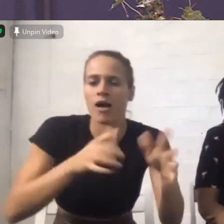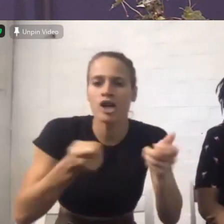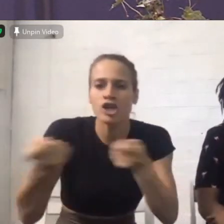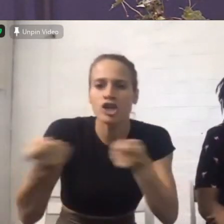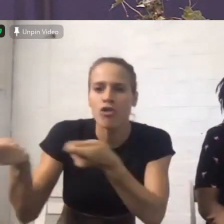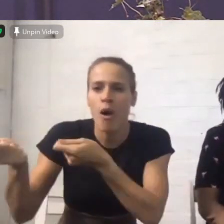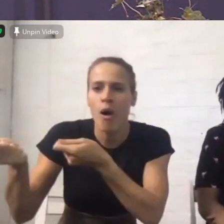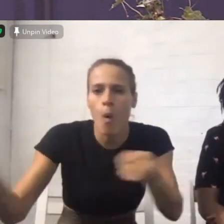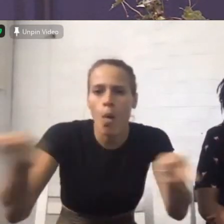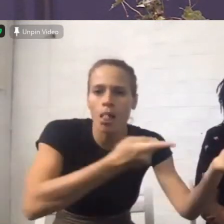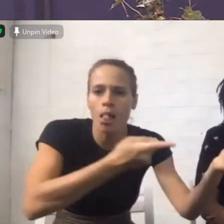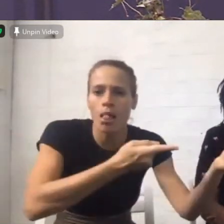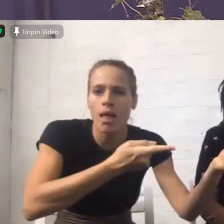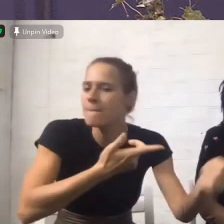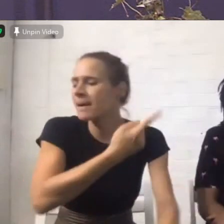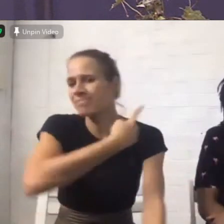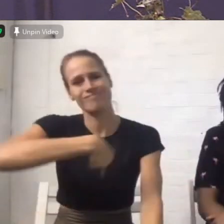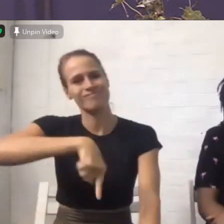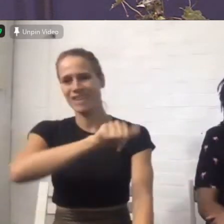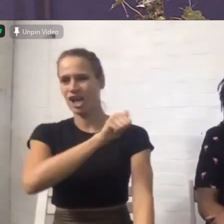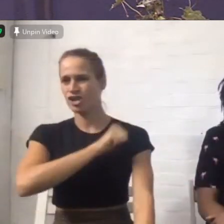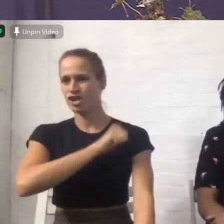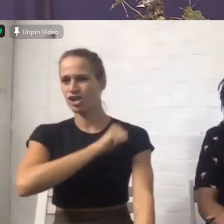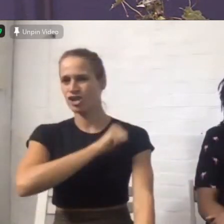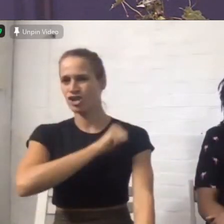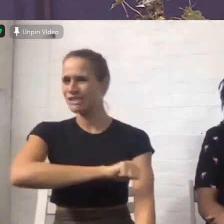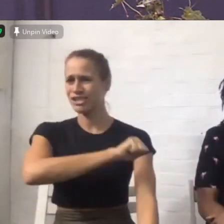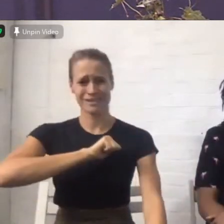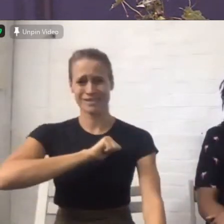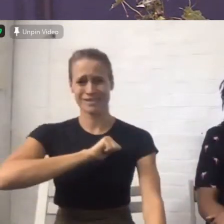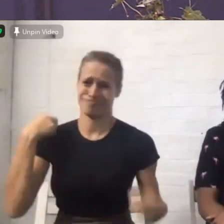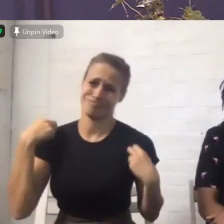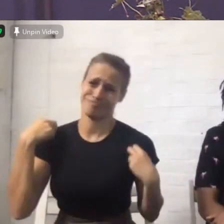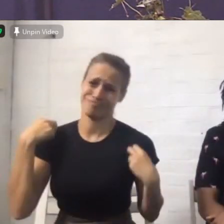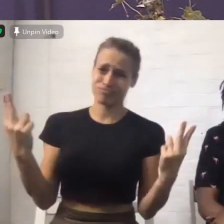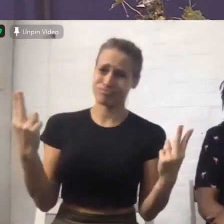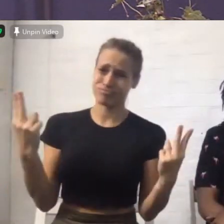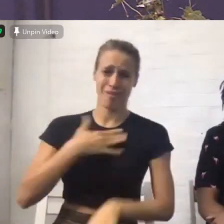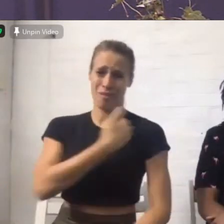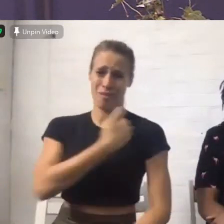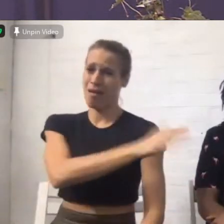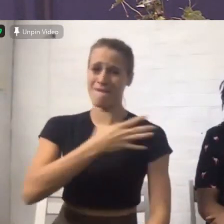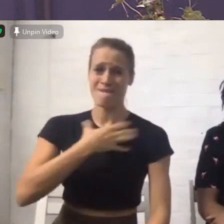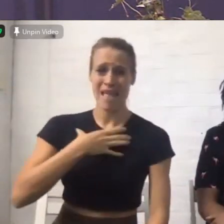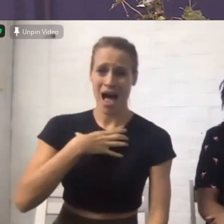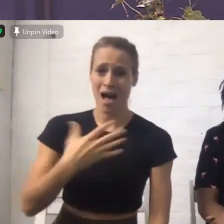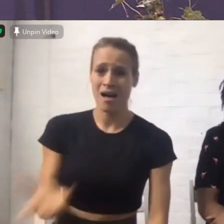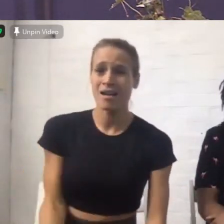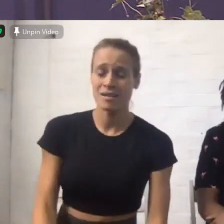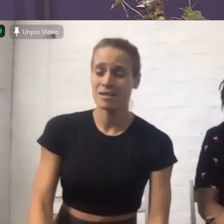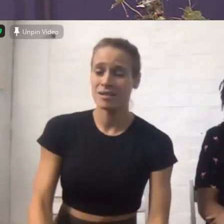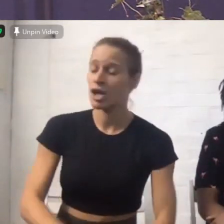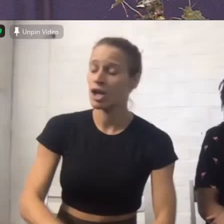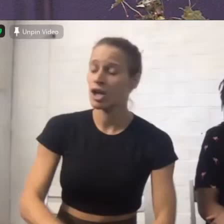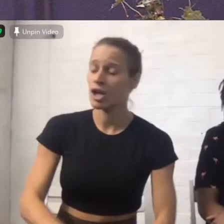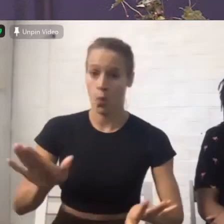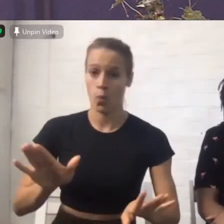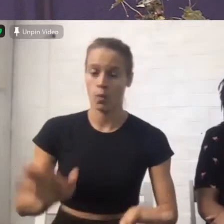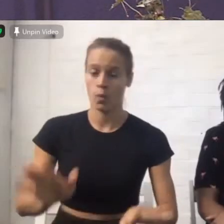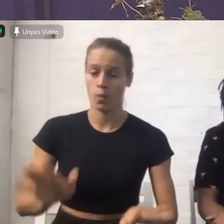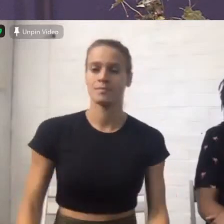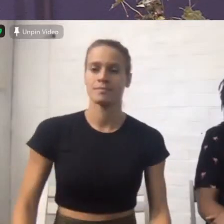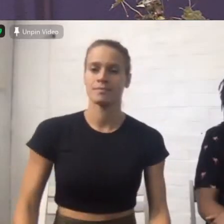be defined by fear I want to finish by reading to you what God said